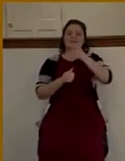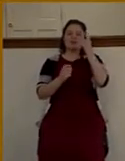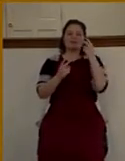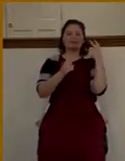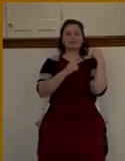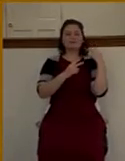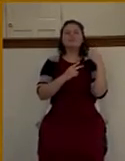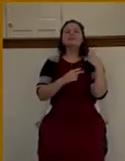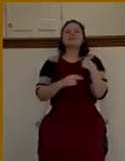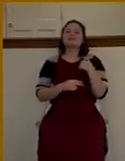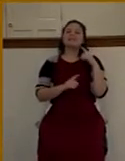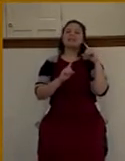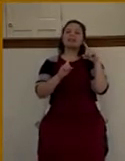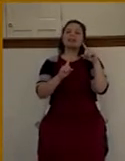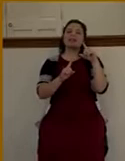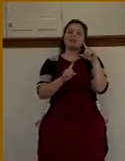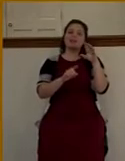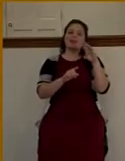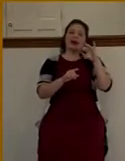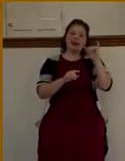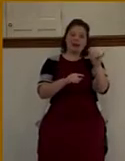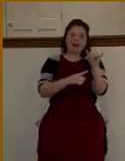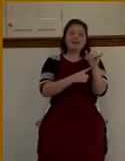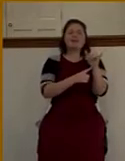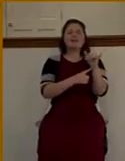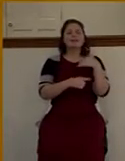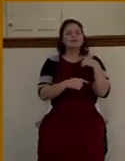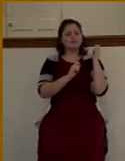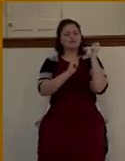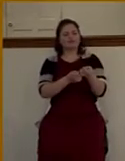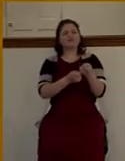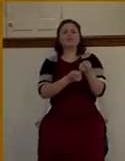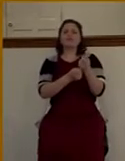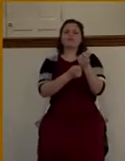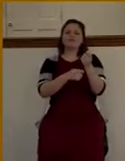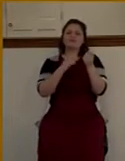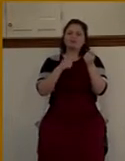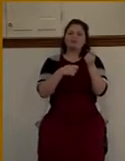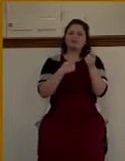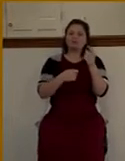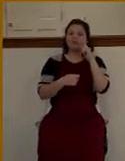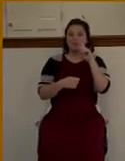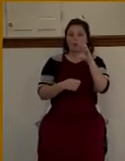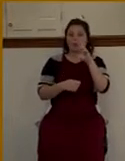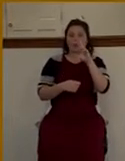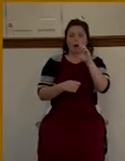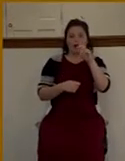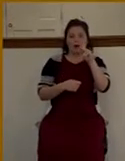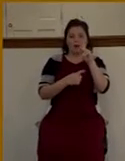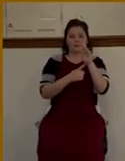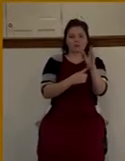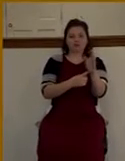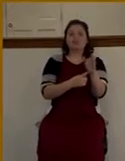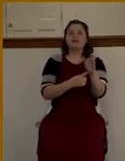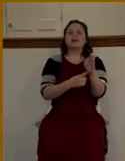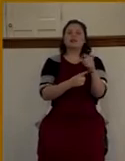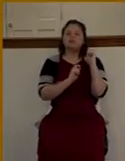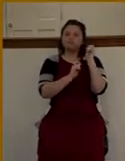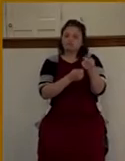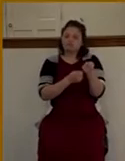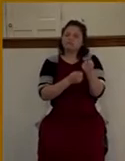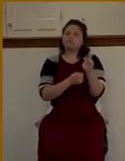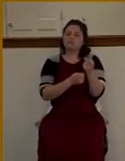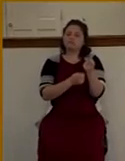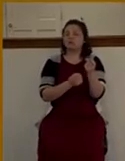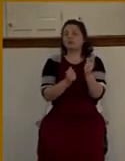boat, and we were fishing for the big rockfish that are there. And I was with my father and brothers, and I had my fishing line in